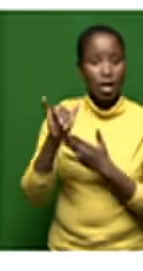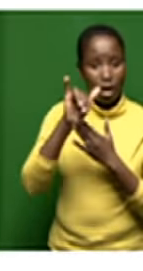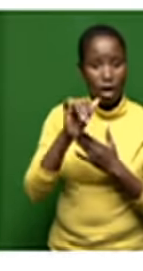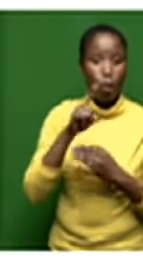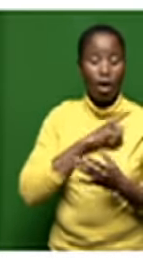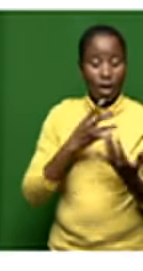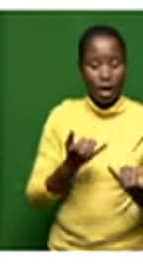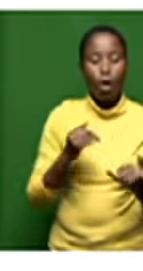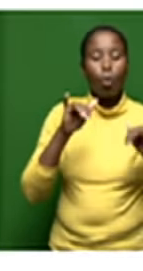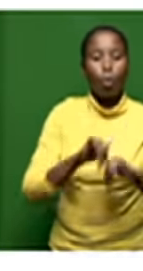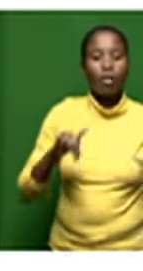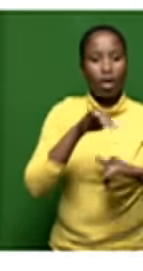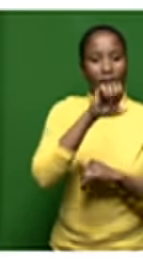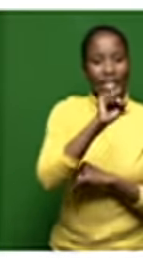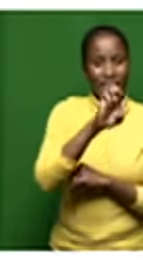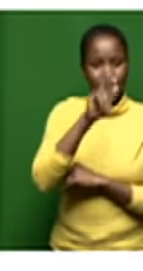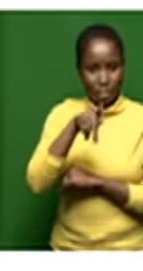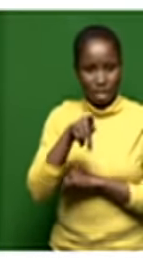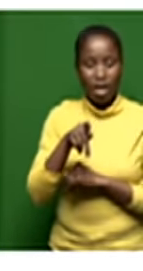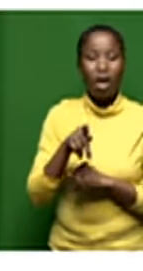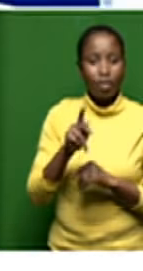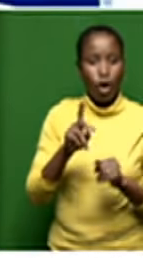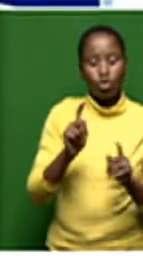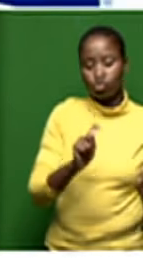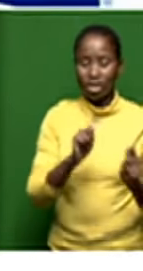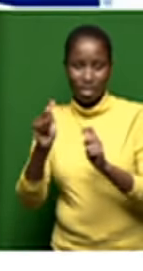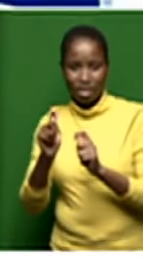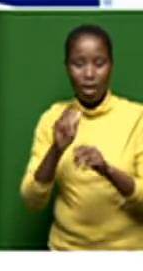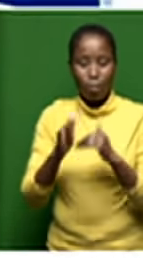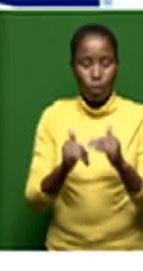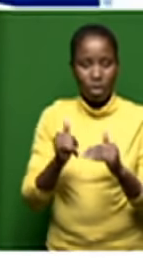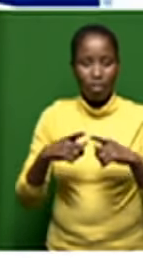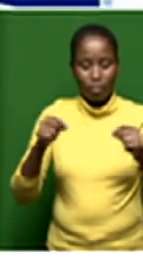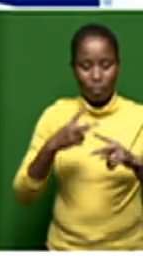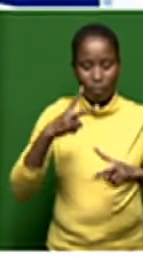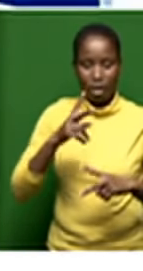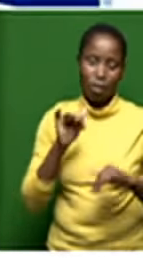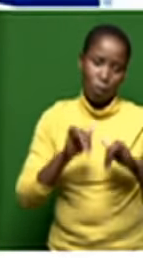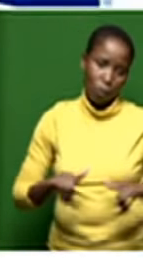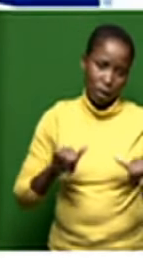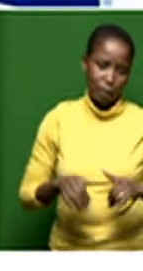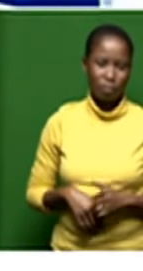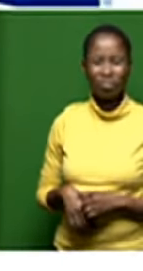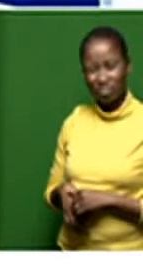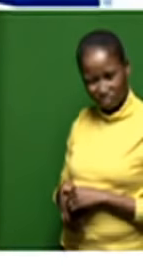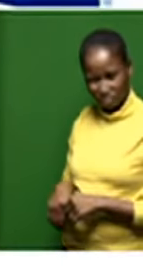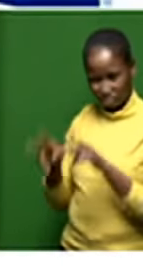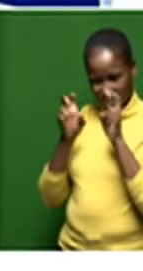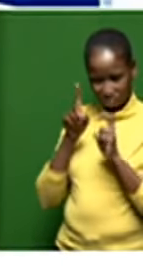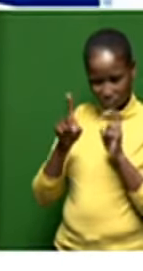sep transaction to be concluded so so that's a bit confusing because if